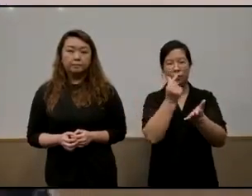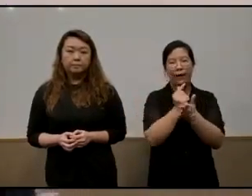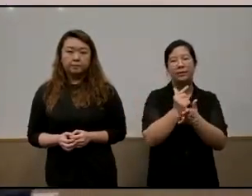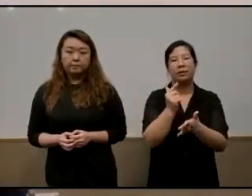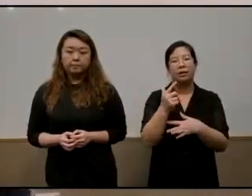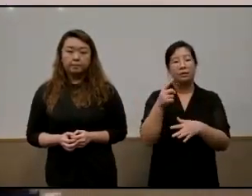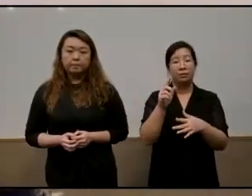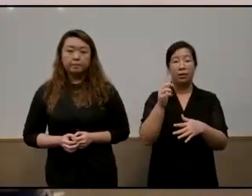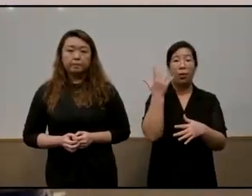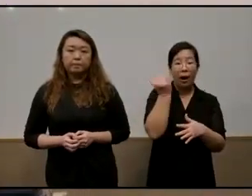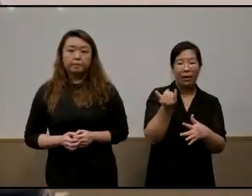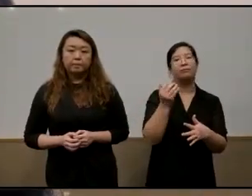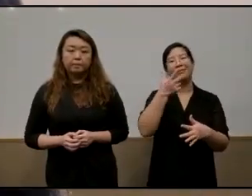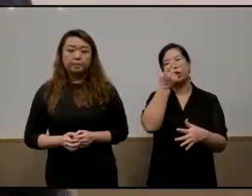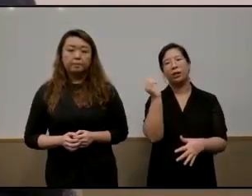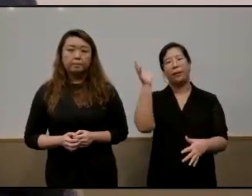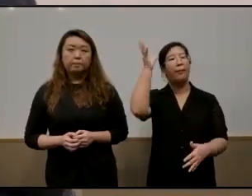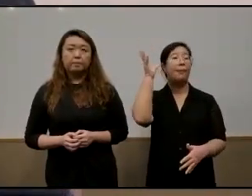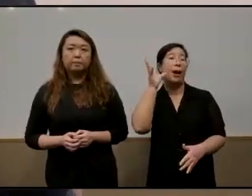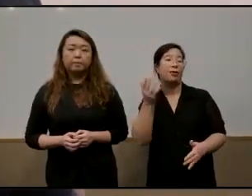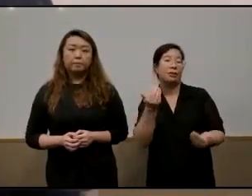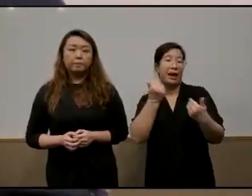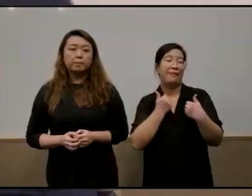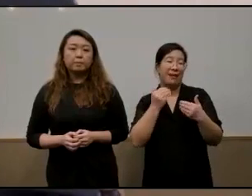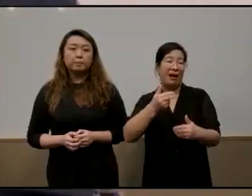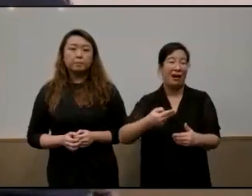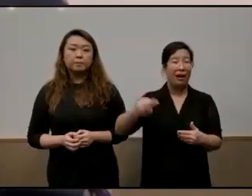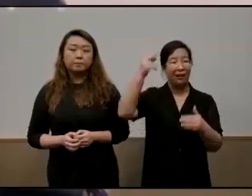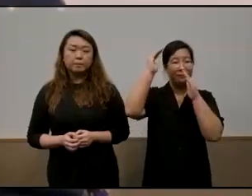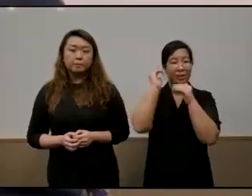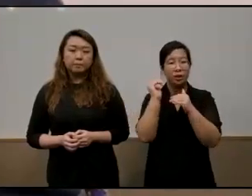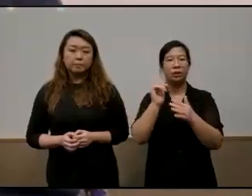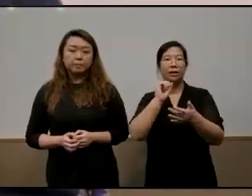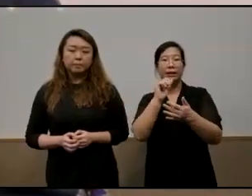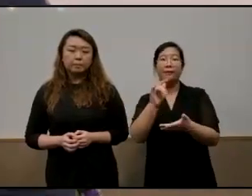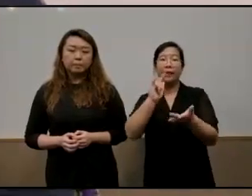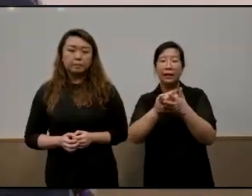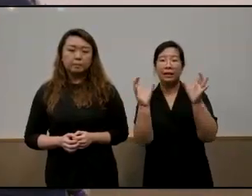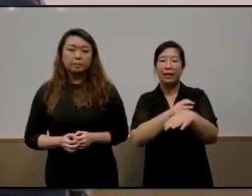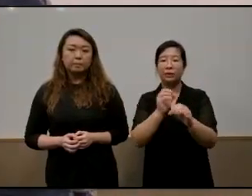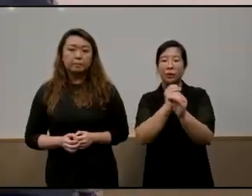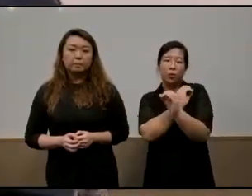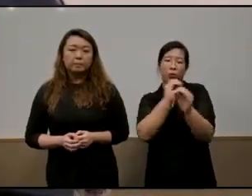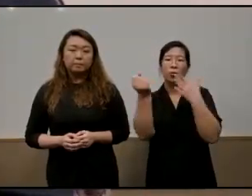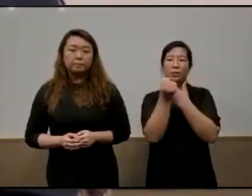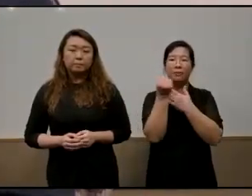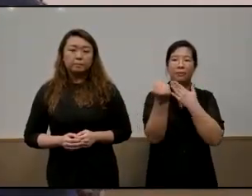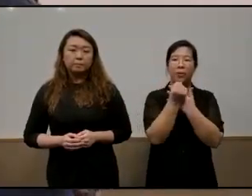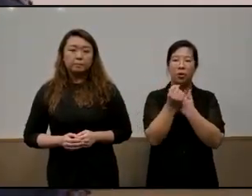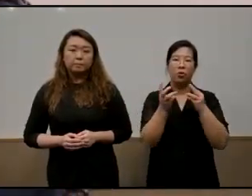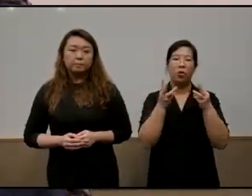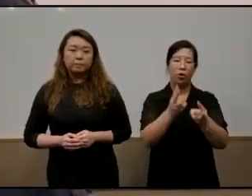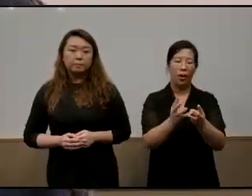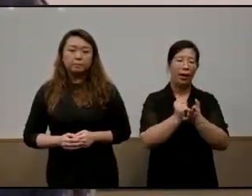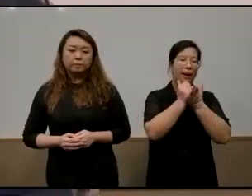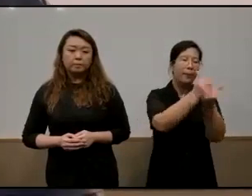extension of their parents expectation and and and if that is the case then the the there is no simple way of of helping